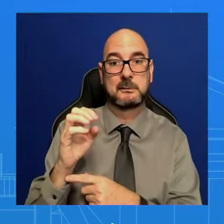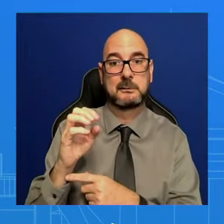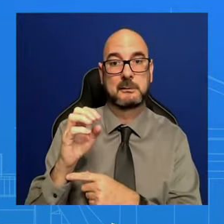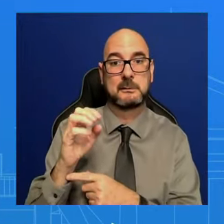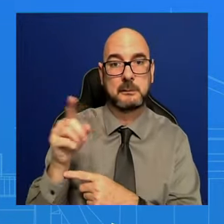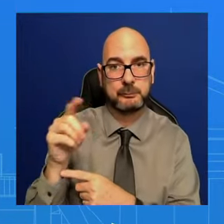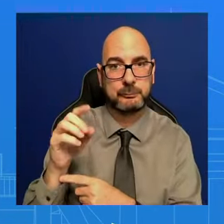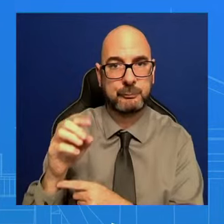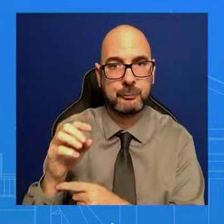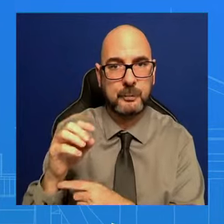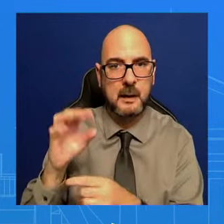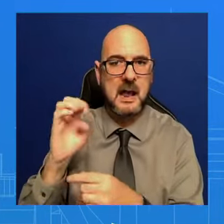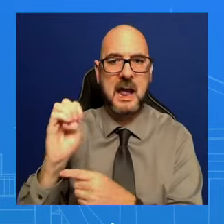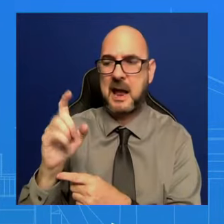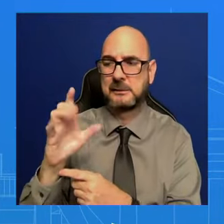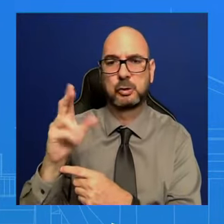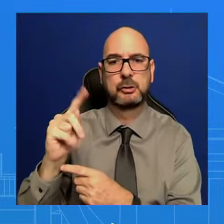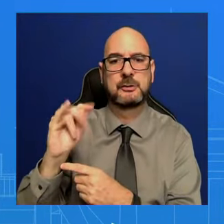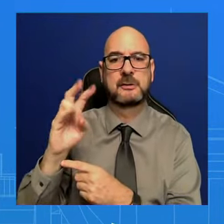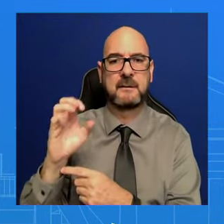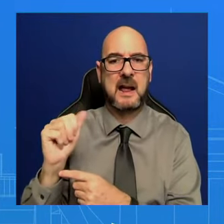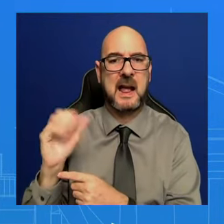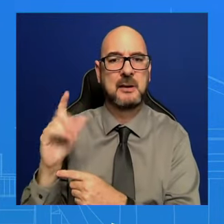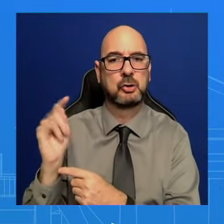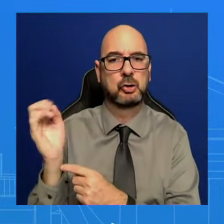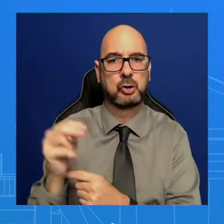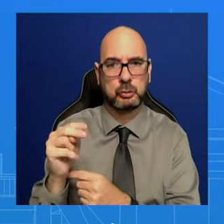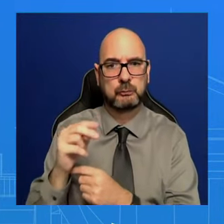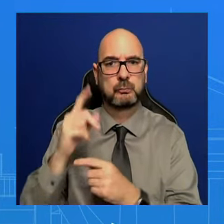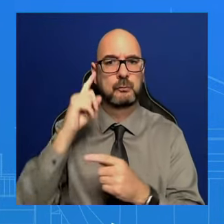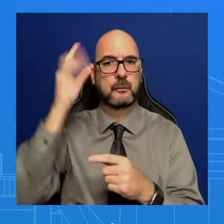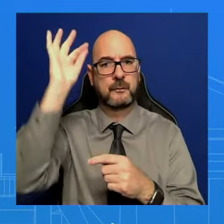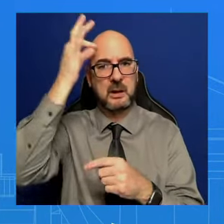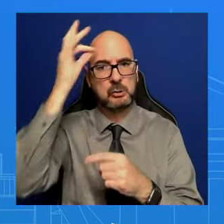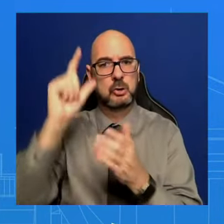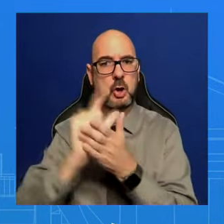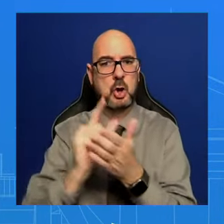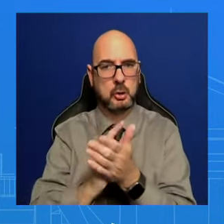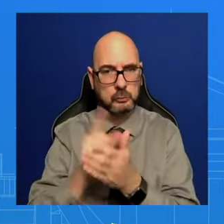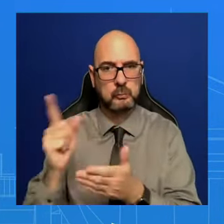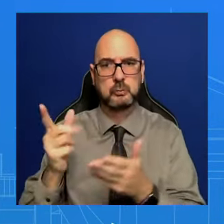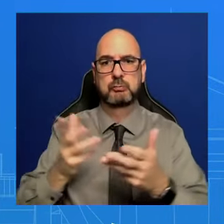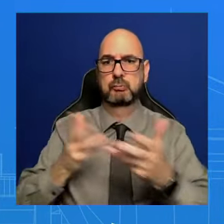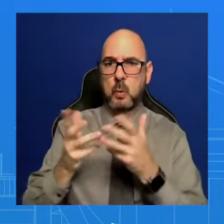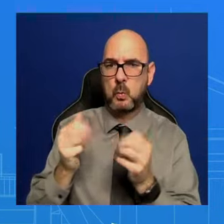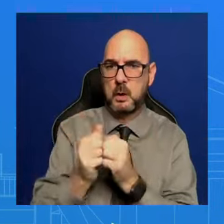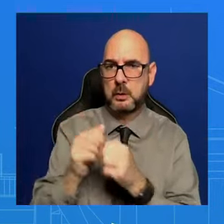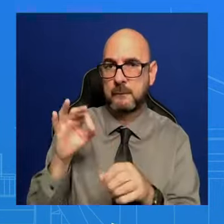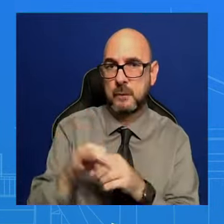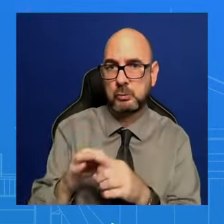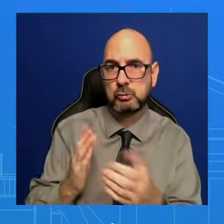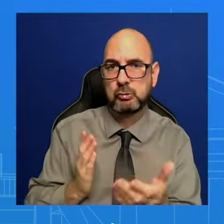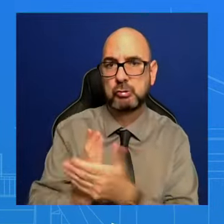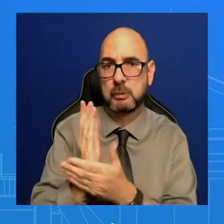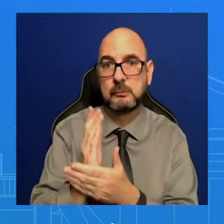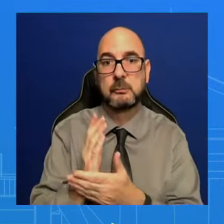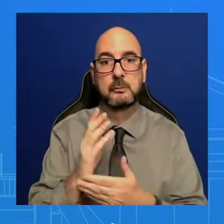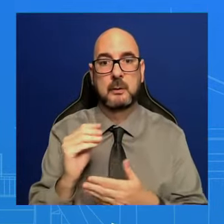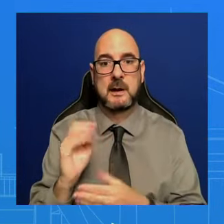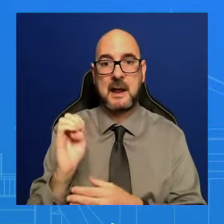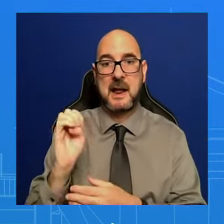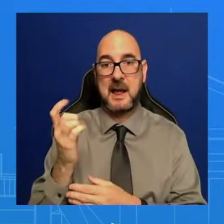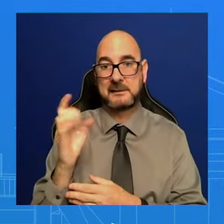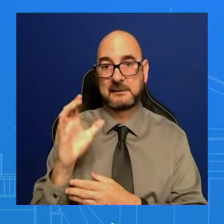the federal level to deal with that issue. So he did that. He took executive action when Congress could not